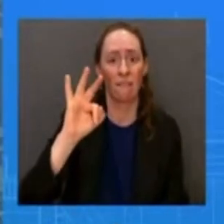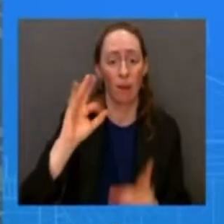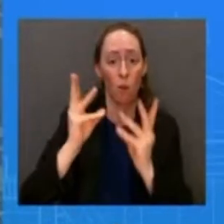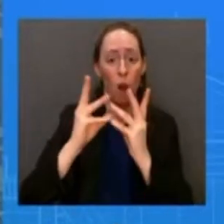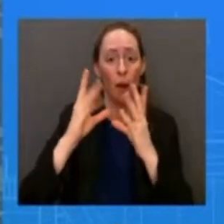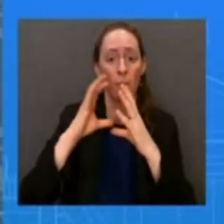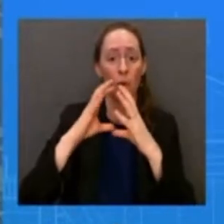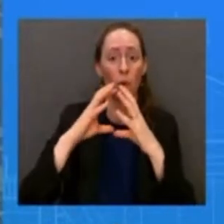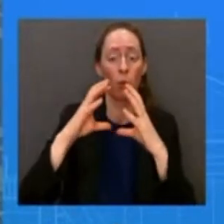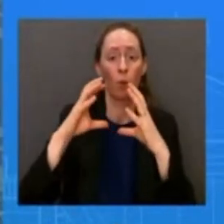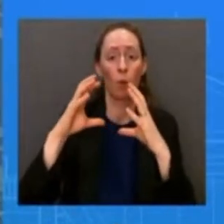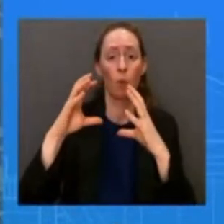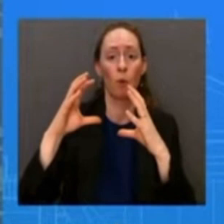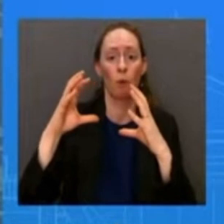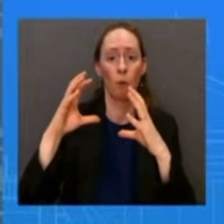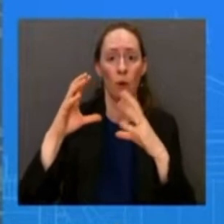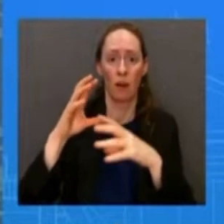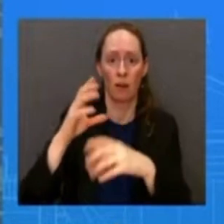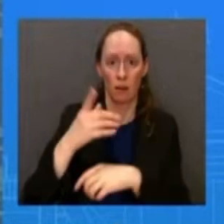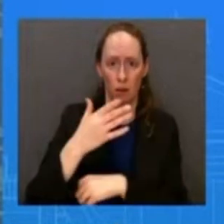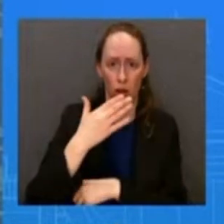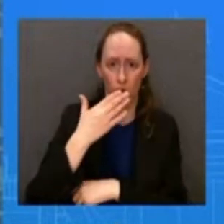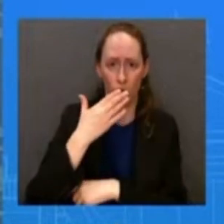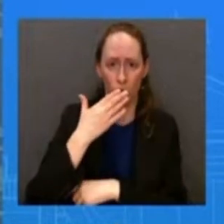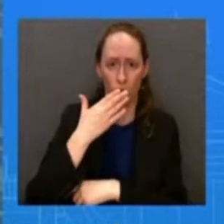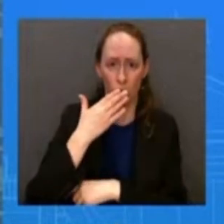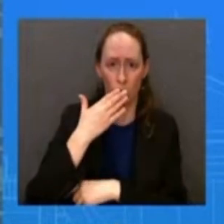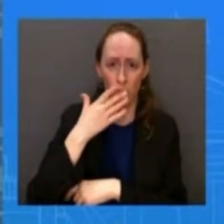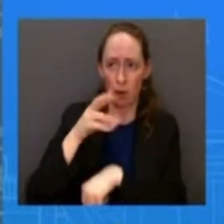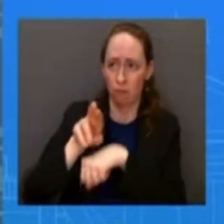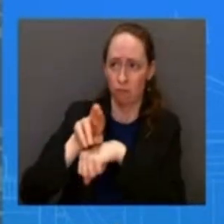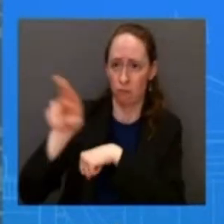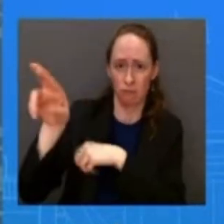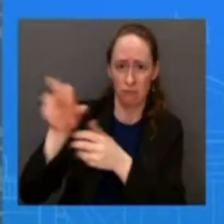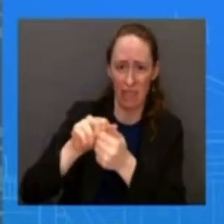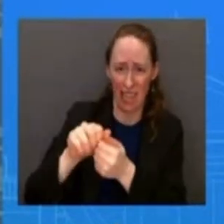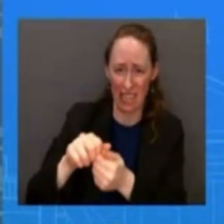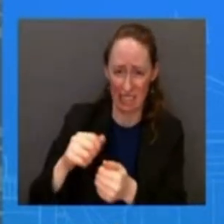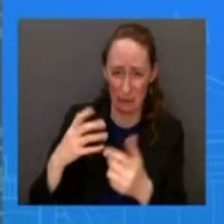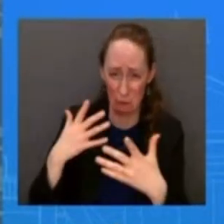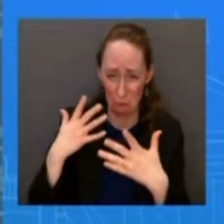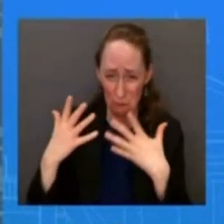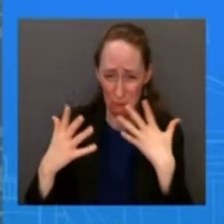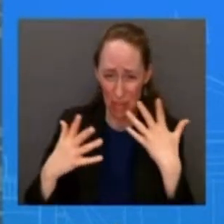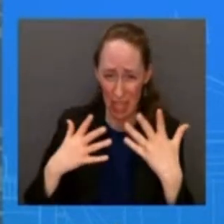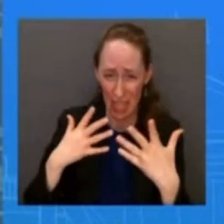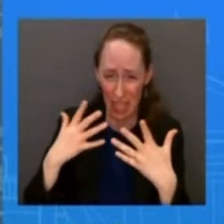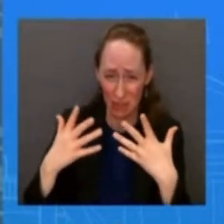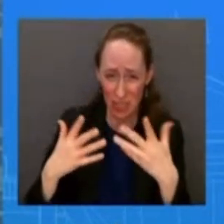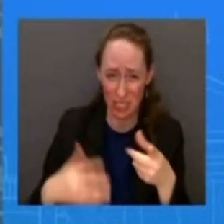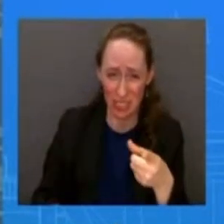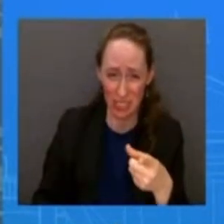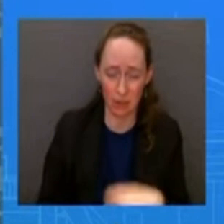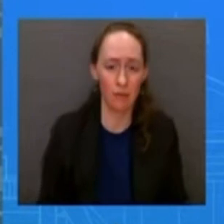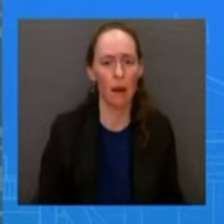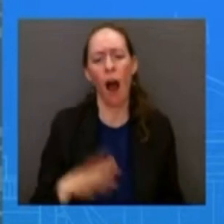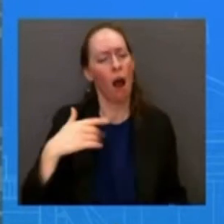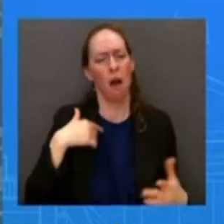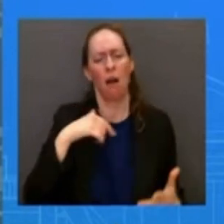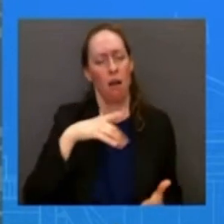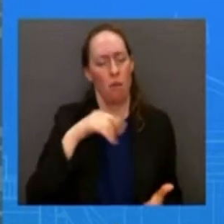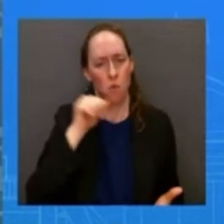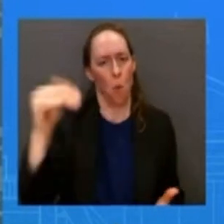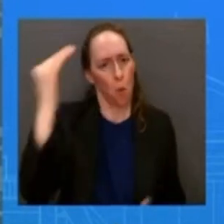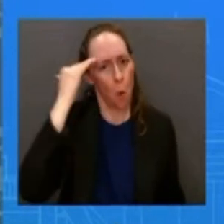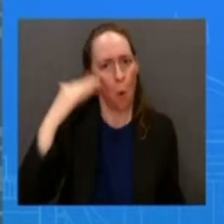of any final decision we just don't know yet we actually just don't know uh and as i as i've said as my colleague